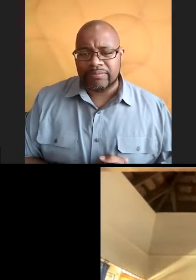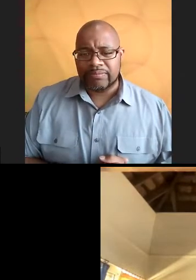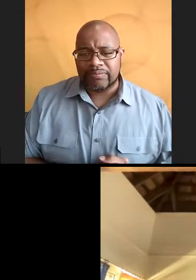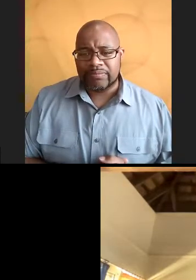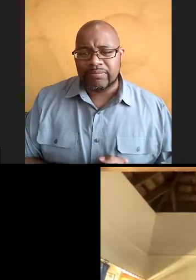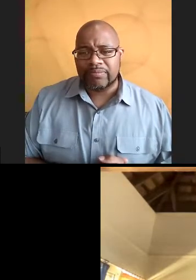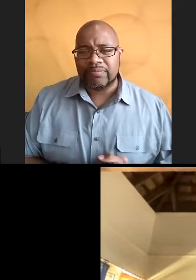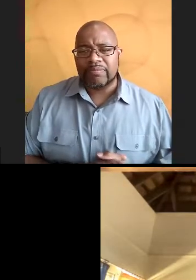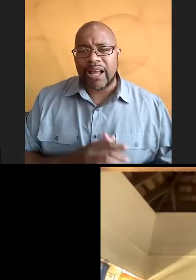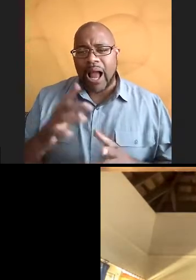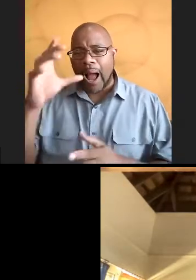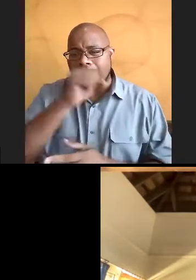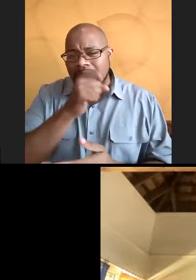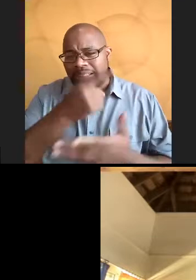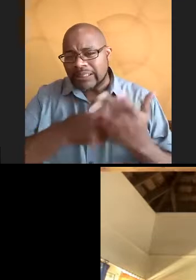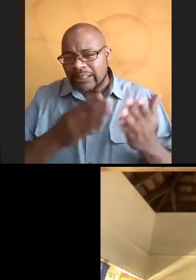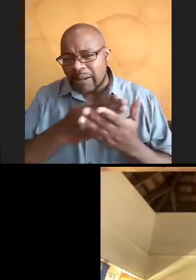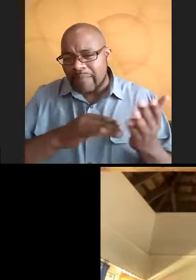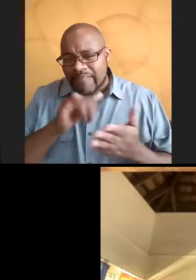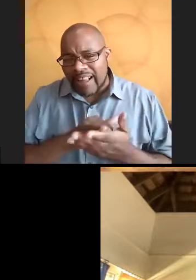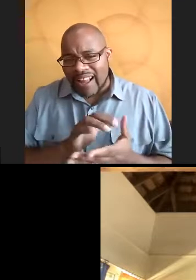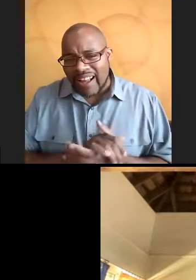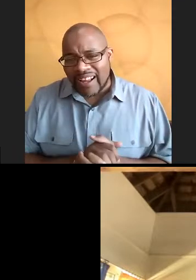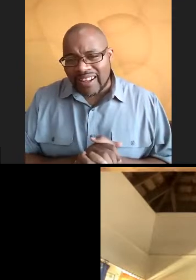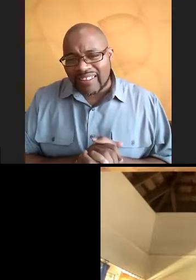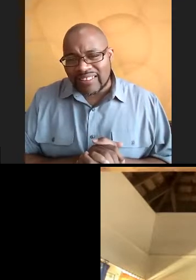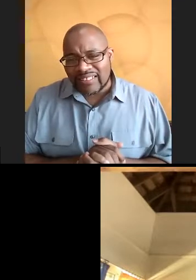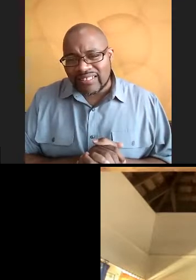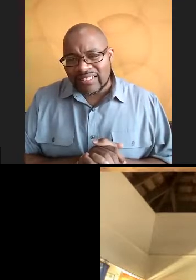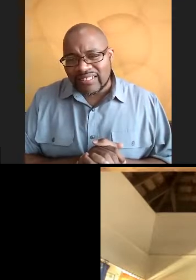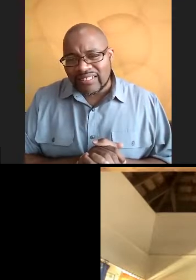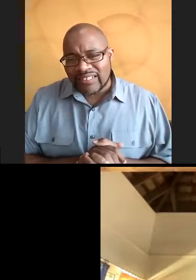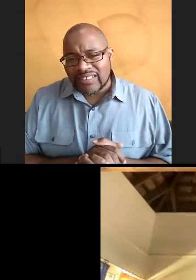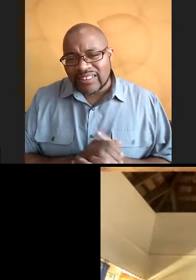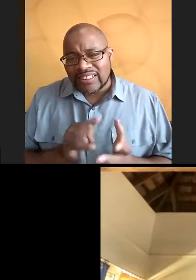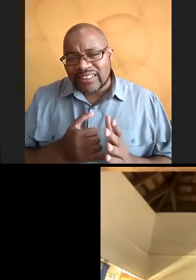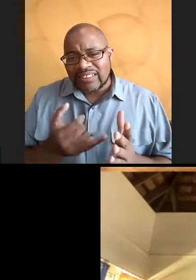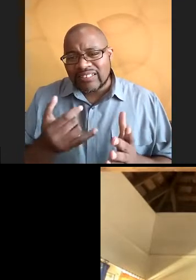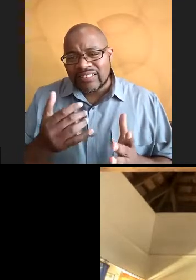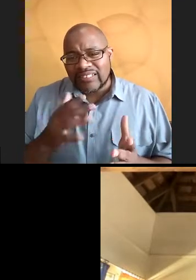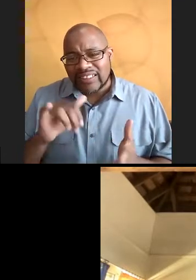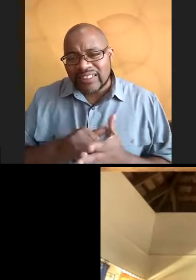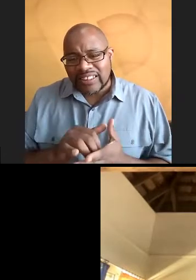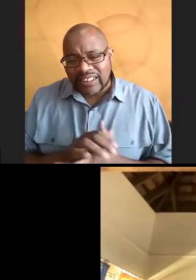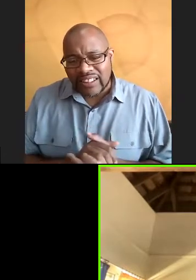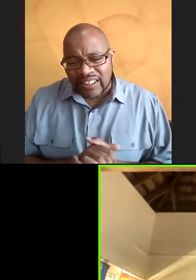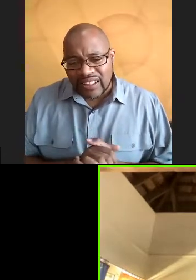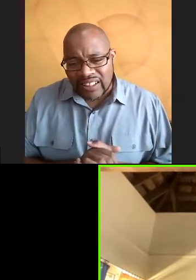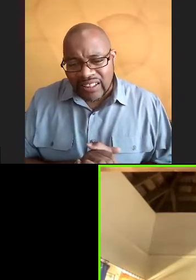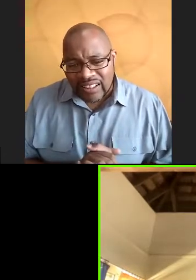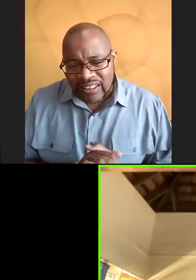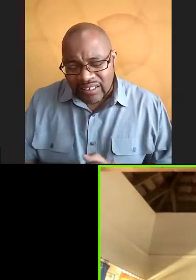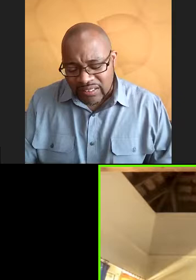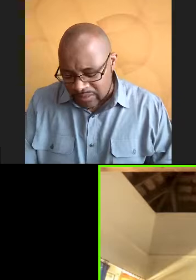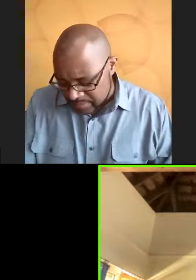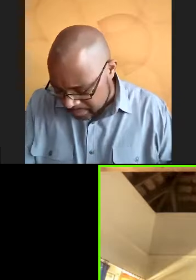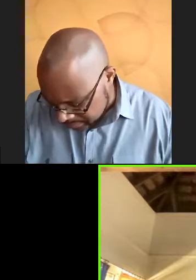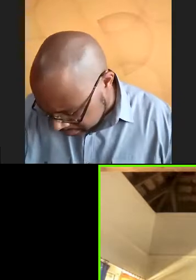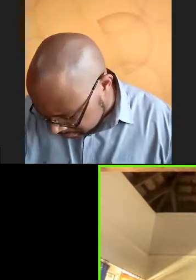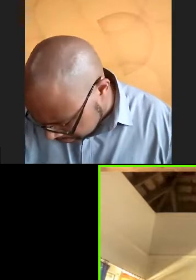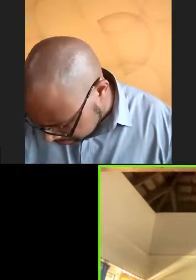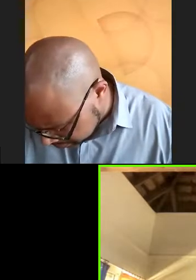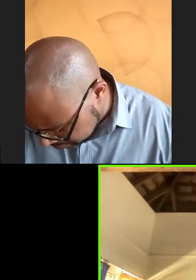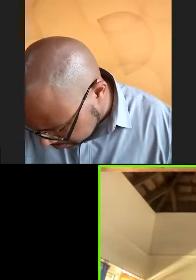I missed some of that. Would you just mind repeating some of that, Maddie? Can you hear me now?